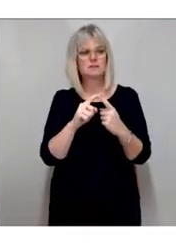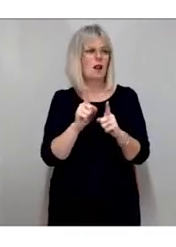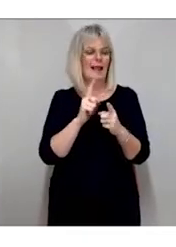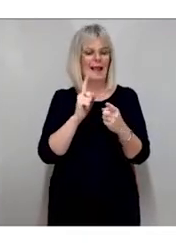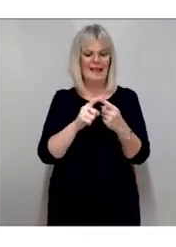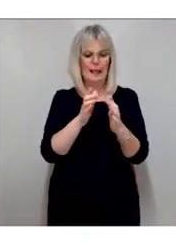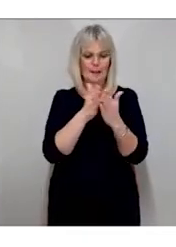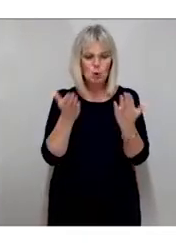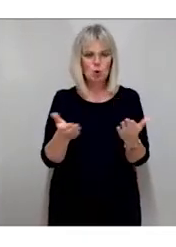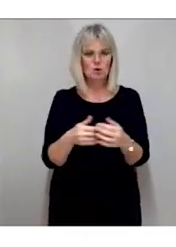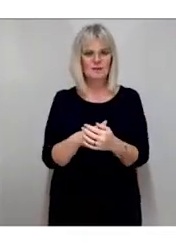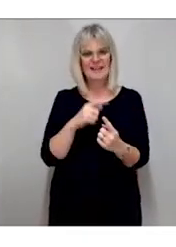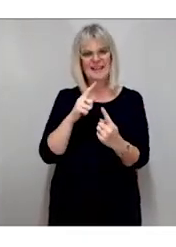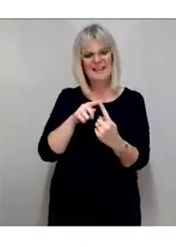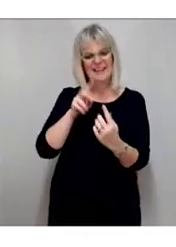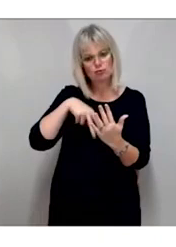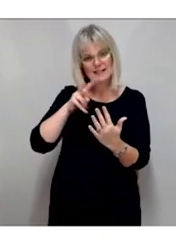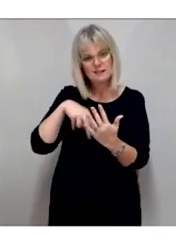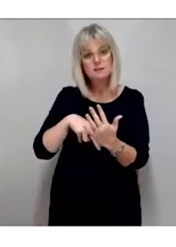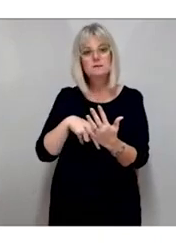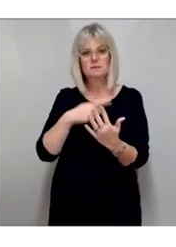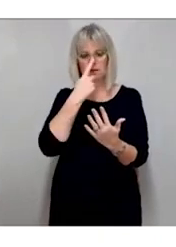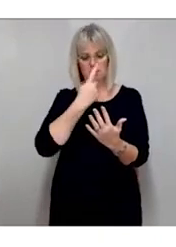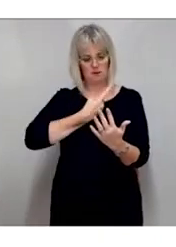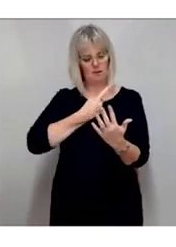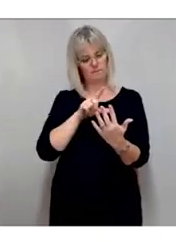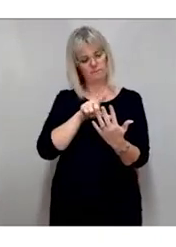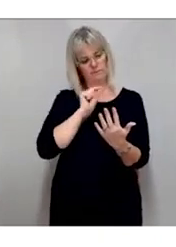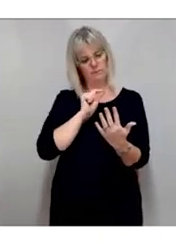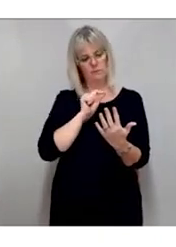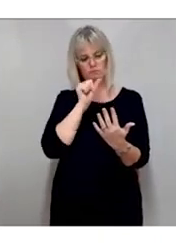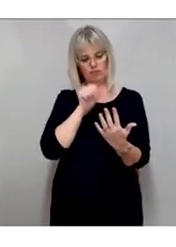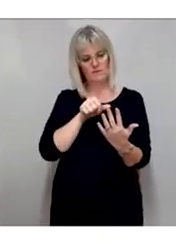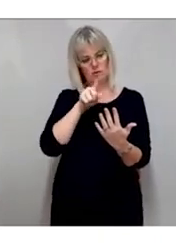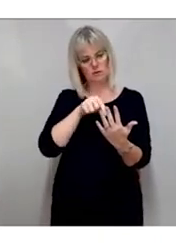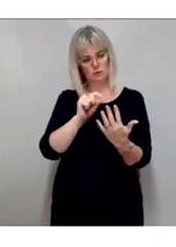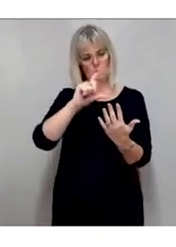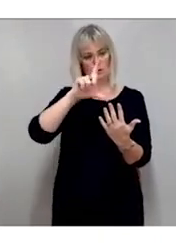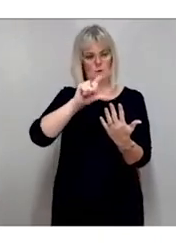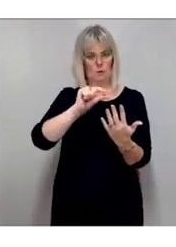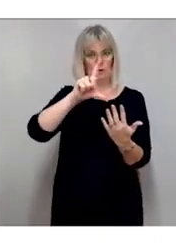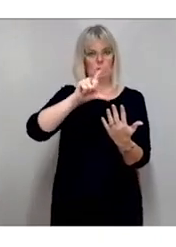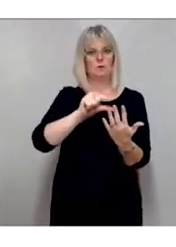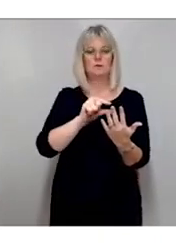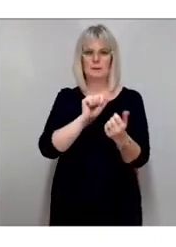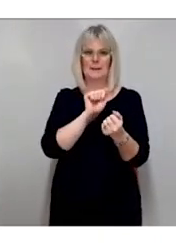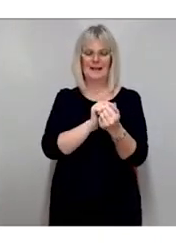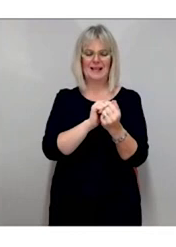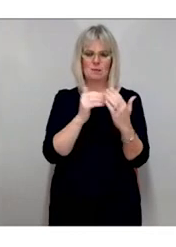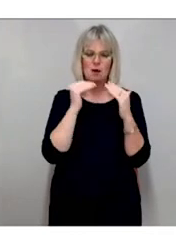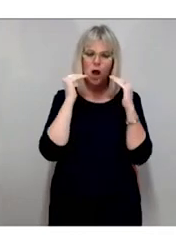-readers, which allow information to be sized according to a user's preference, while retaining a high quality of presentation.